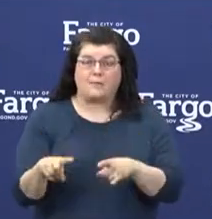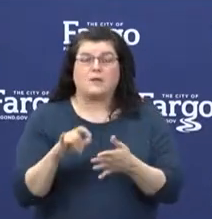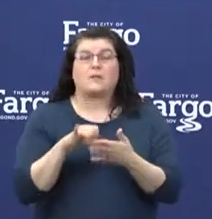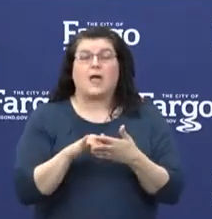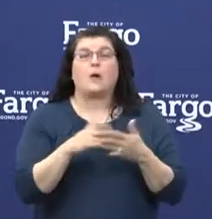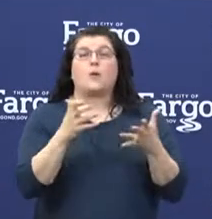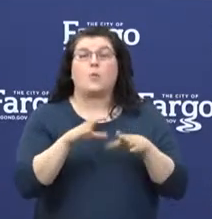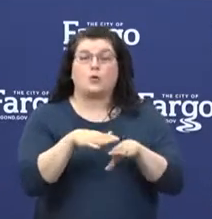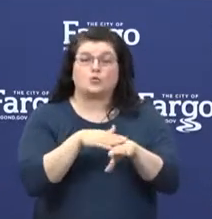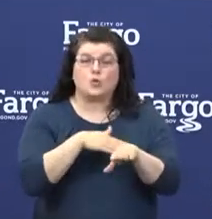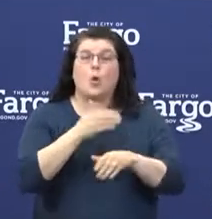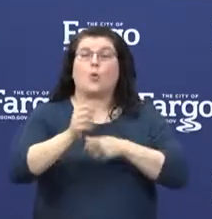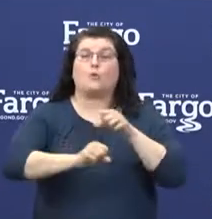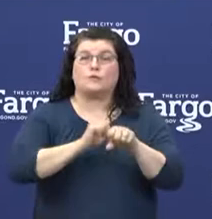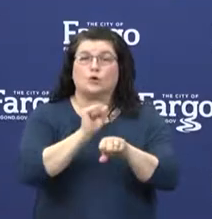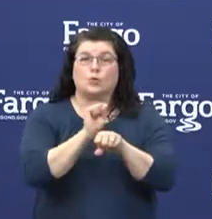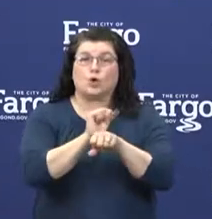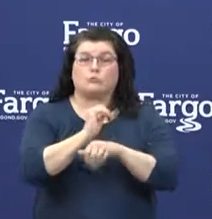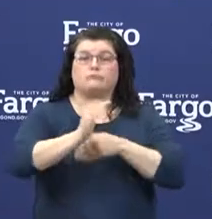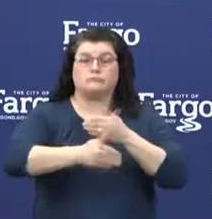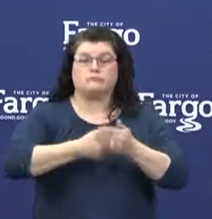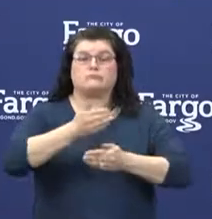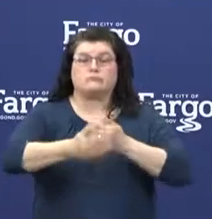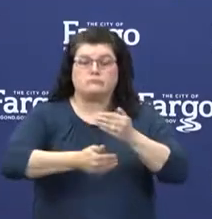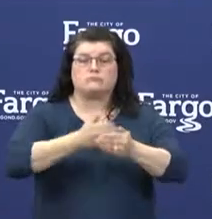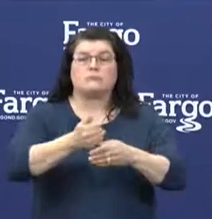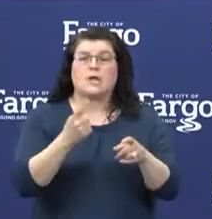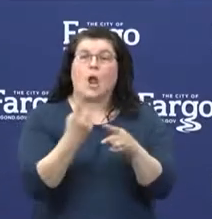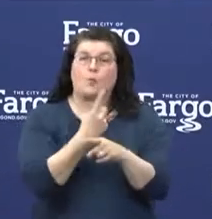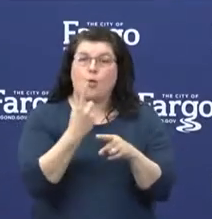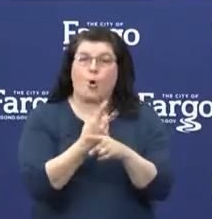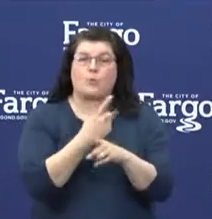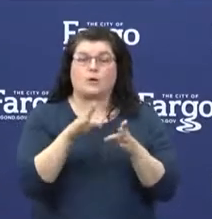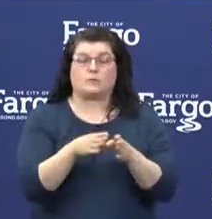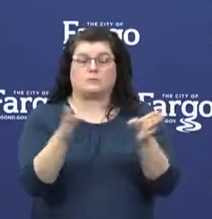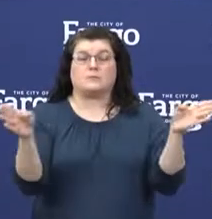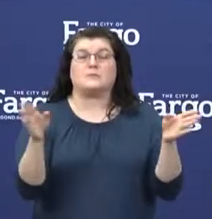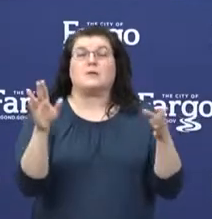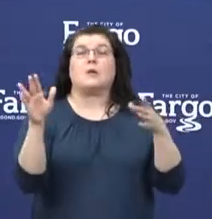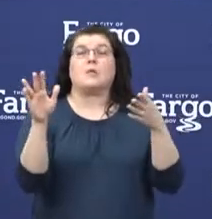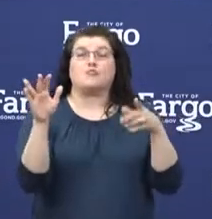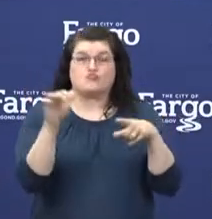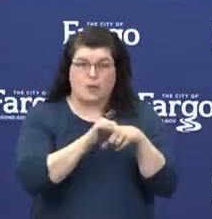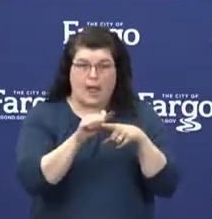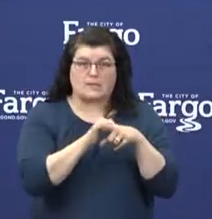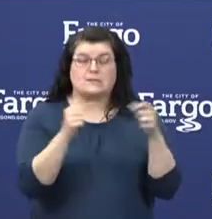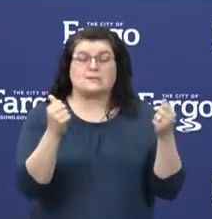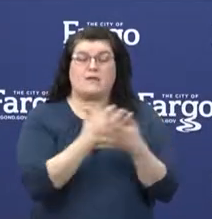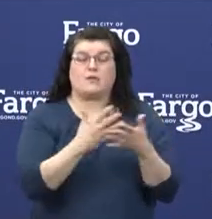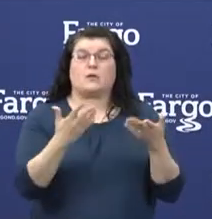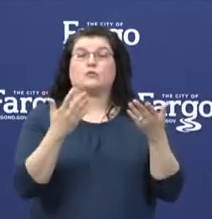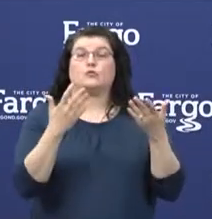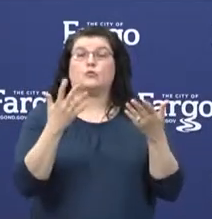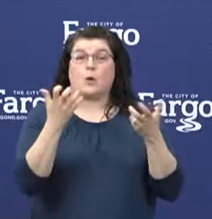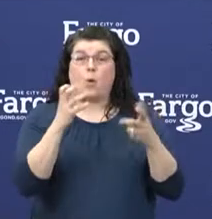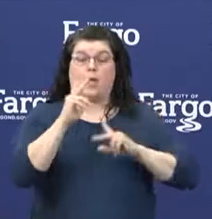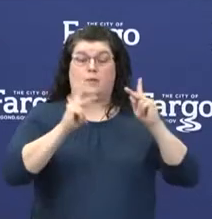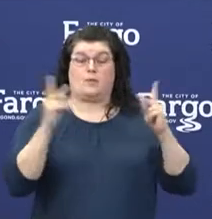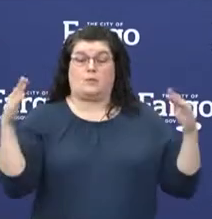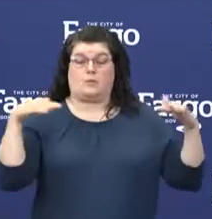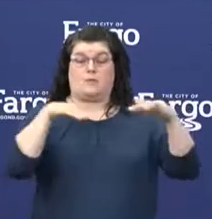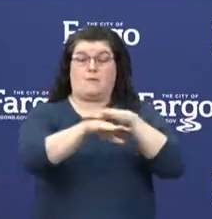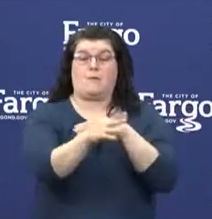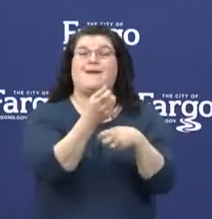across the organizations to implement an appropriate and effective measures to safely reintegrate the public into our